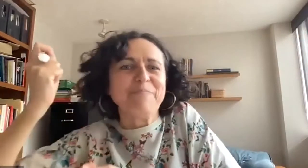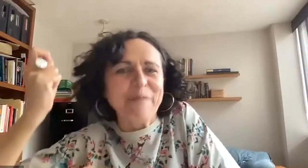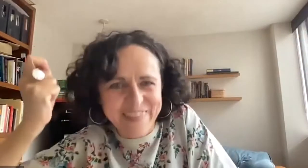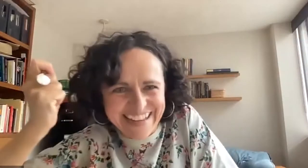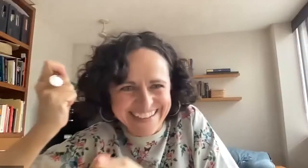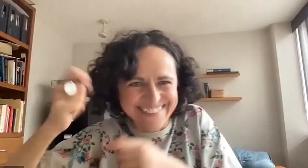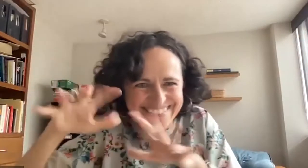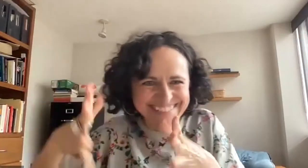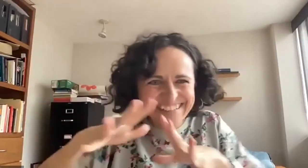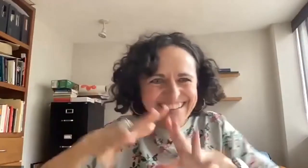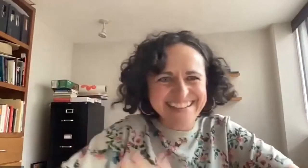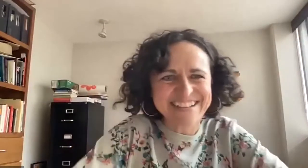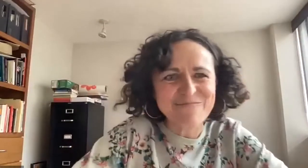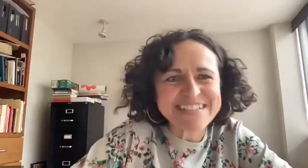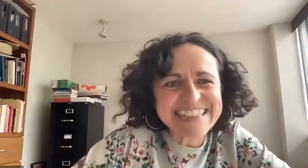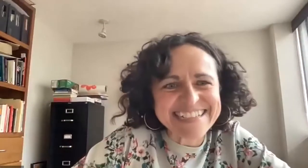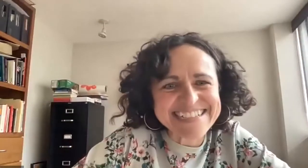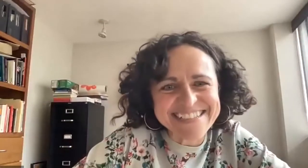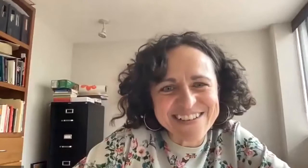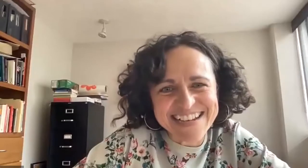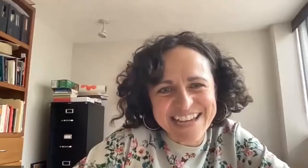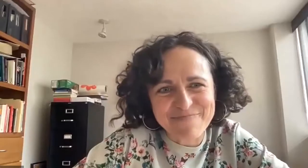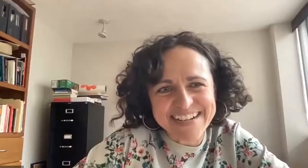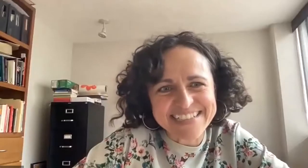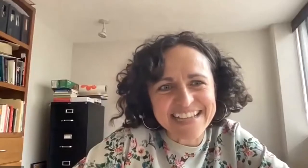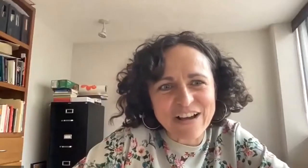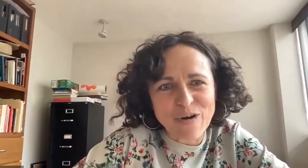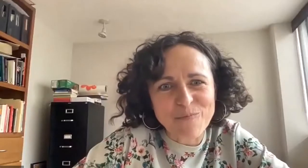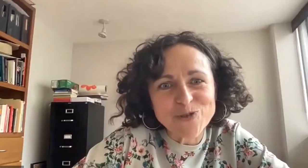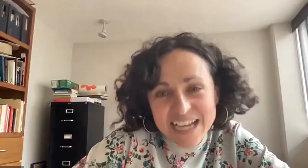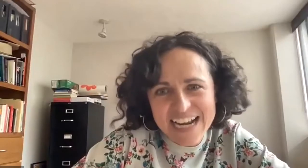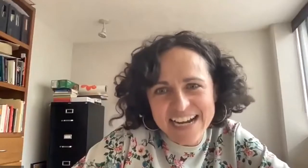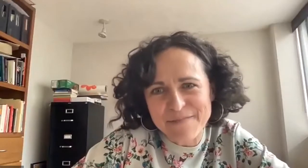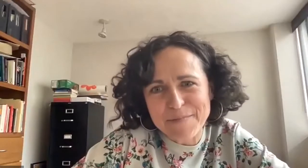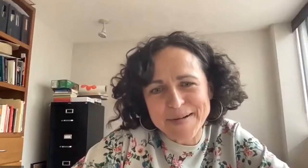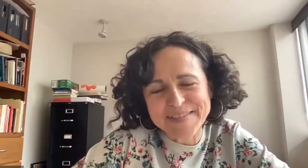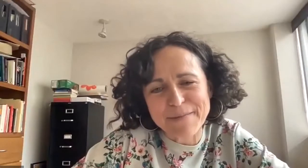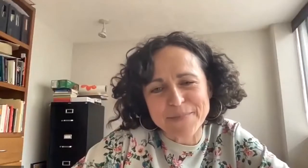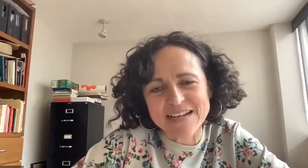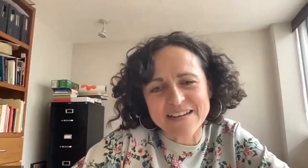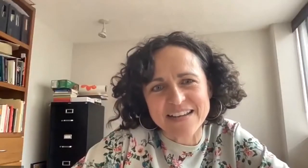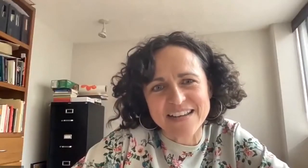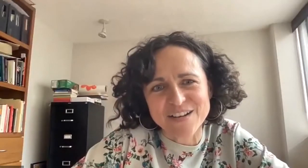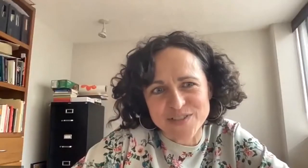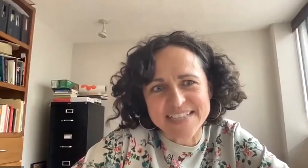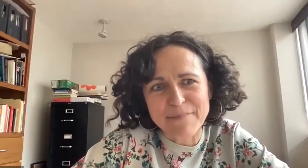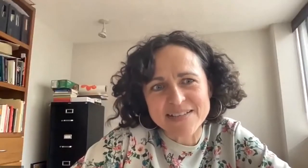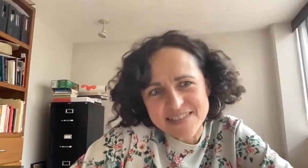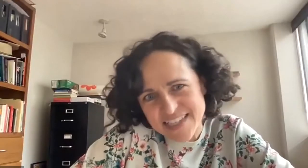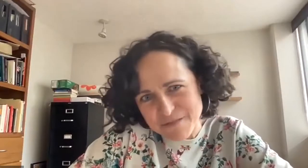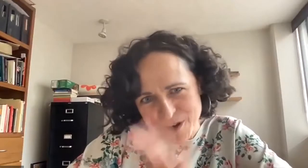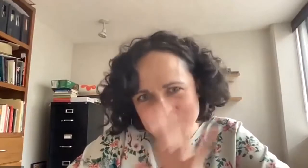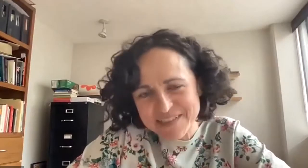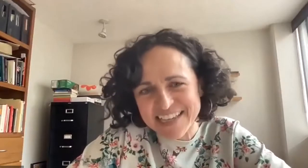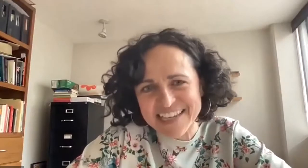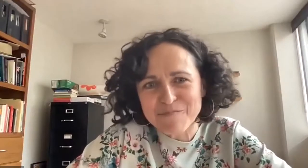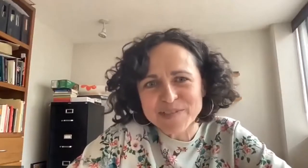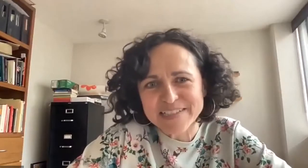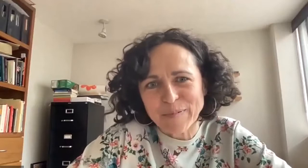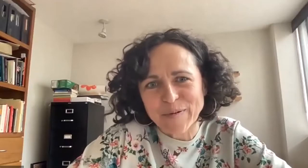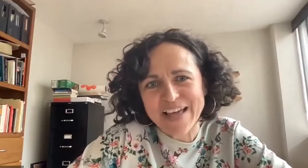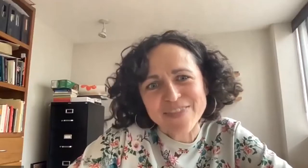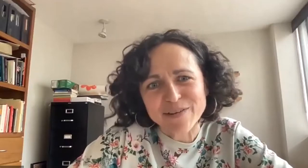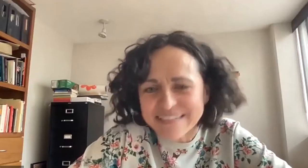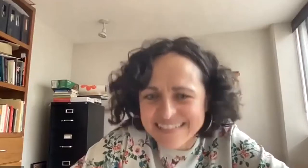it's not really clear. Like, it's not clear if race really matters or if it doesn't.